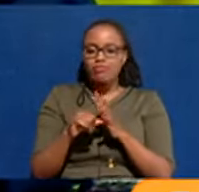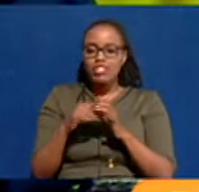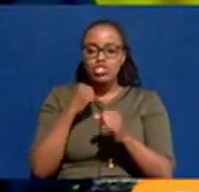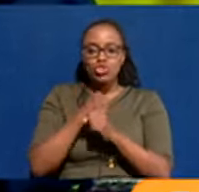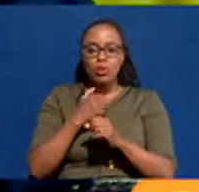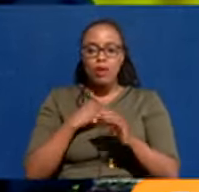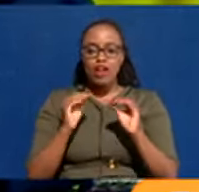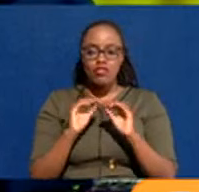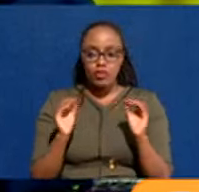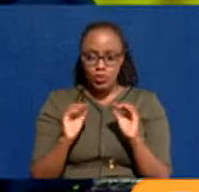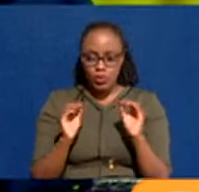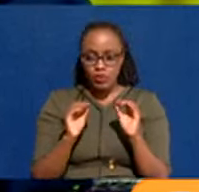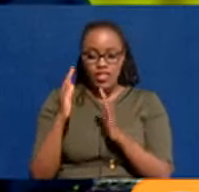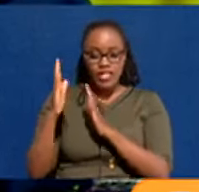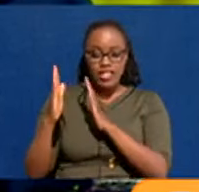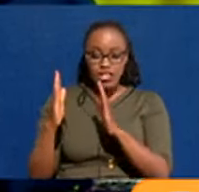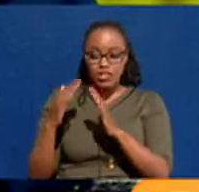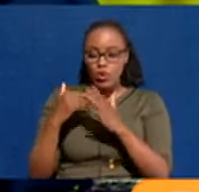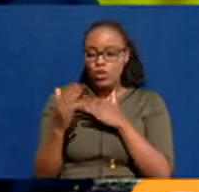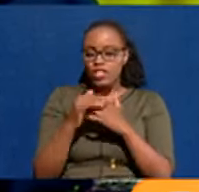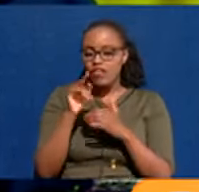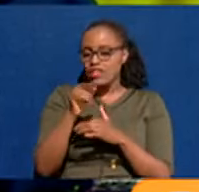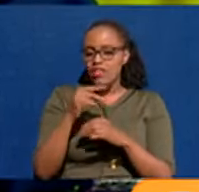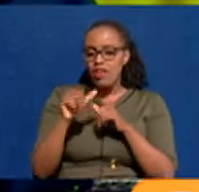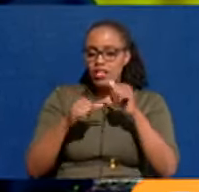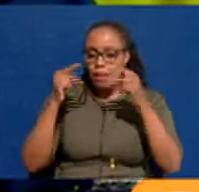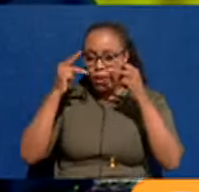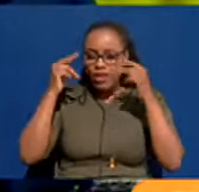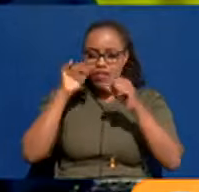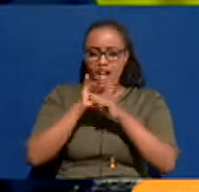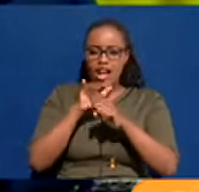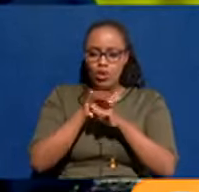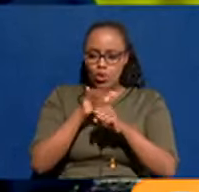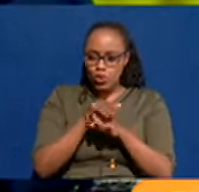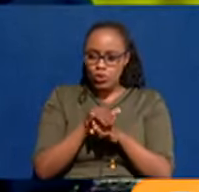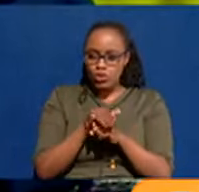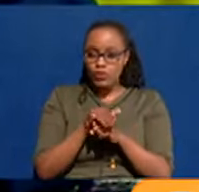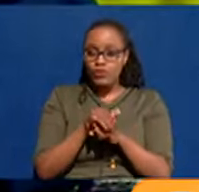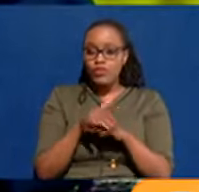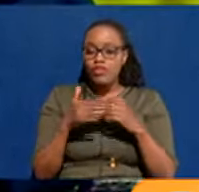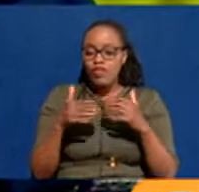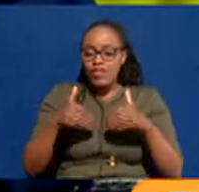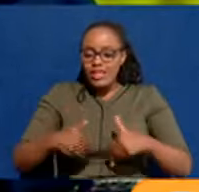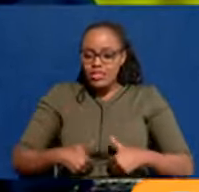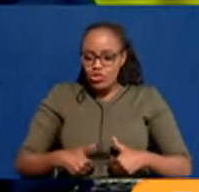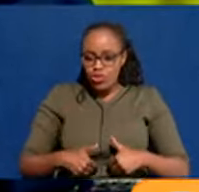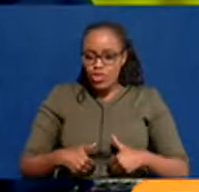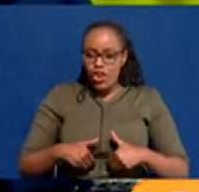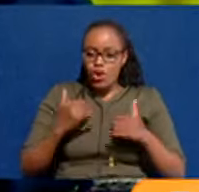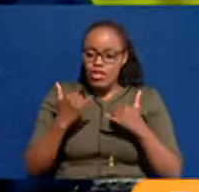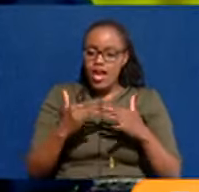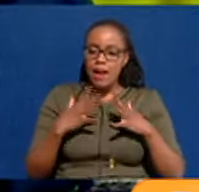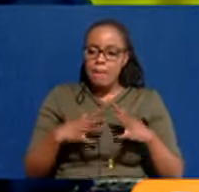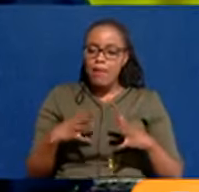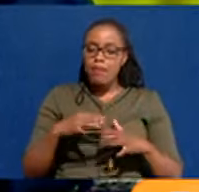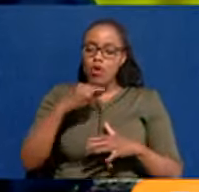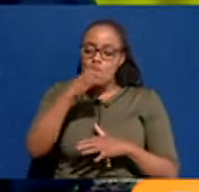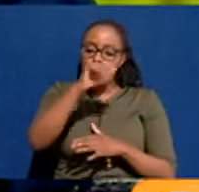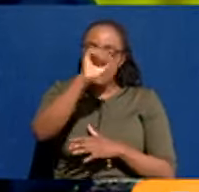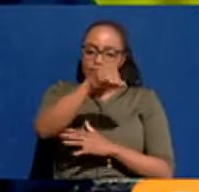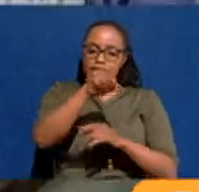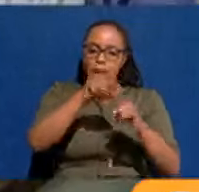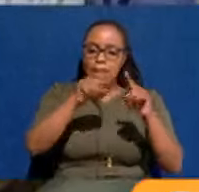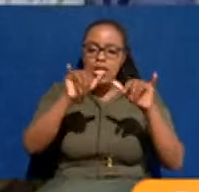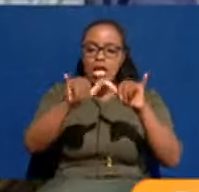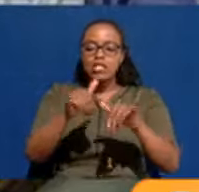biggest threat to security is not al-tabab or terrorism. It is millions of disillusioned, disengaged young people who have the qualifications but are in